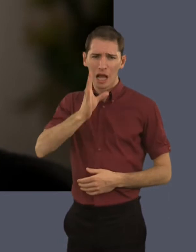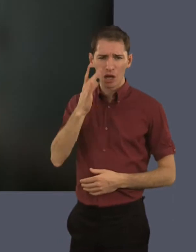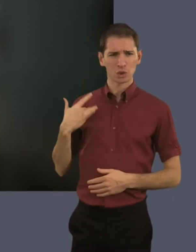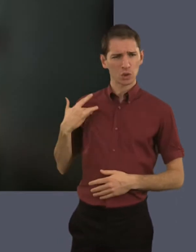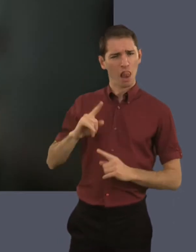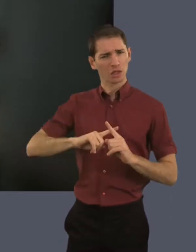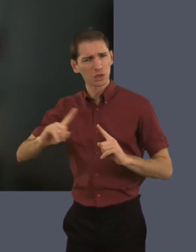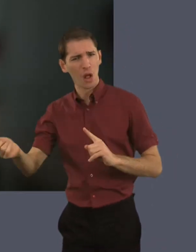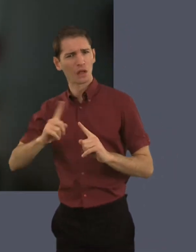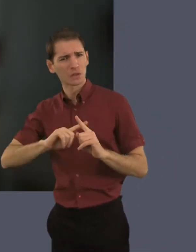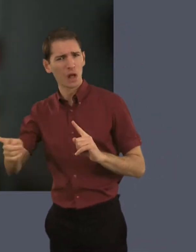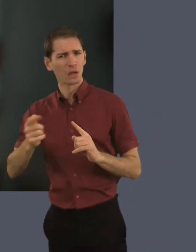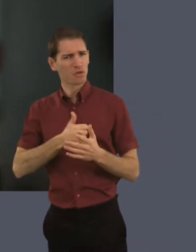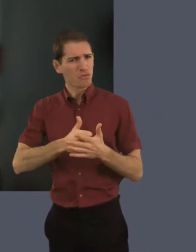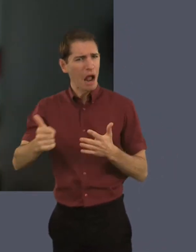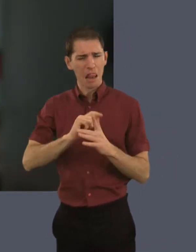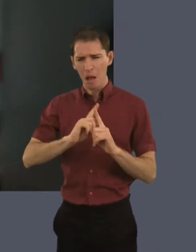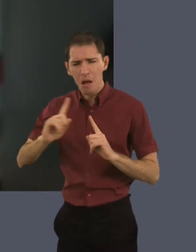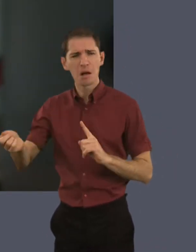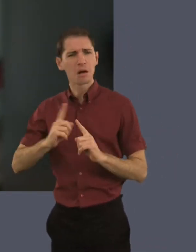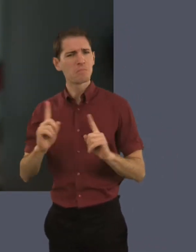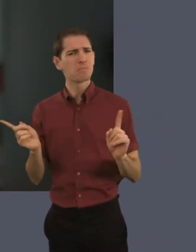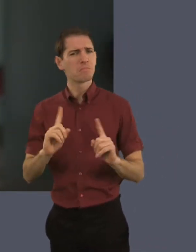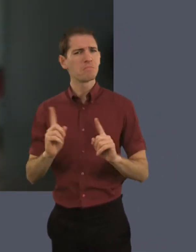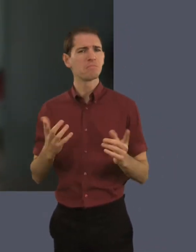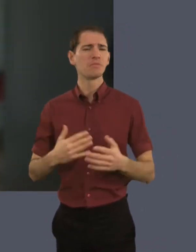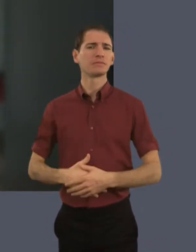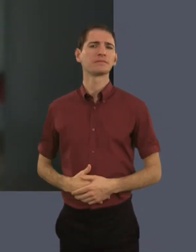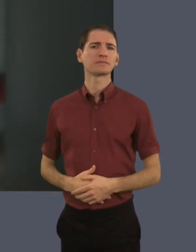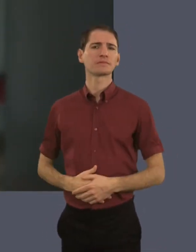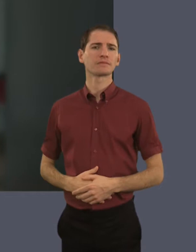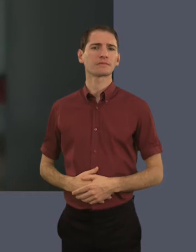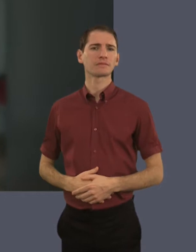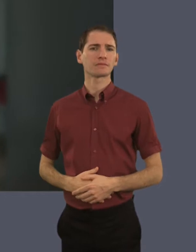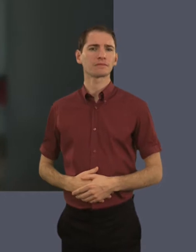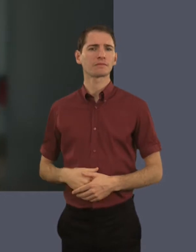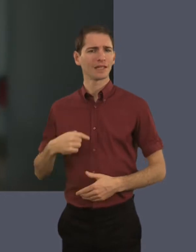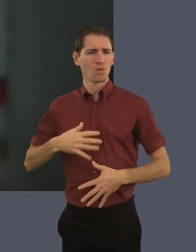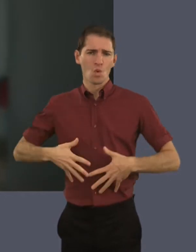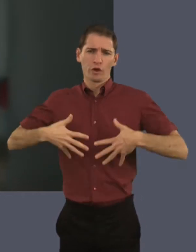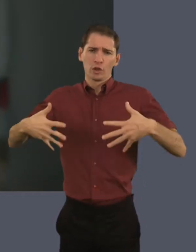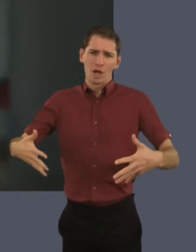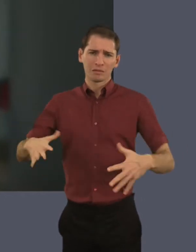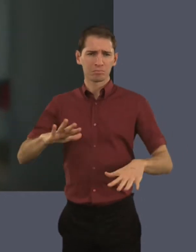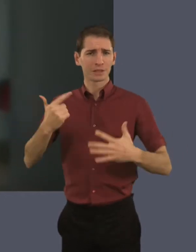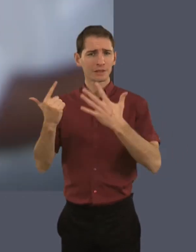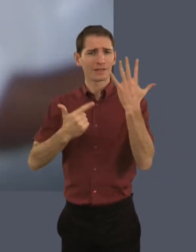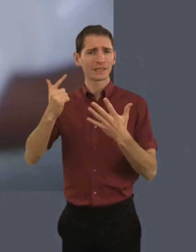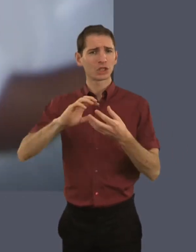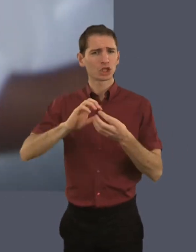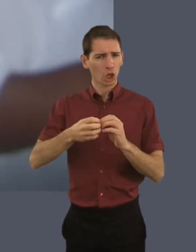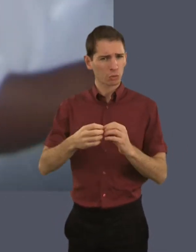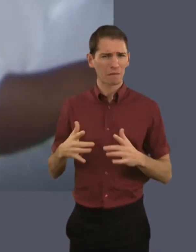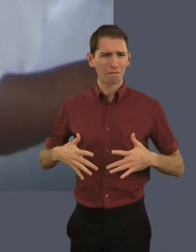would say at least three to four litres a day, and I was going to the toilet very regularly. I was very overweight.